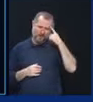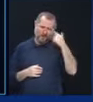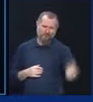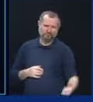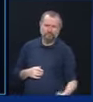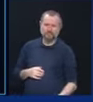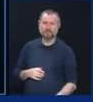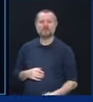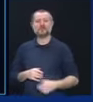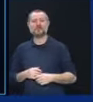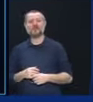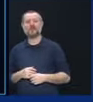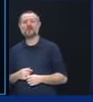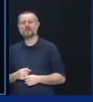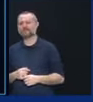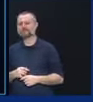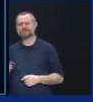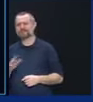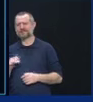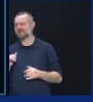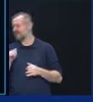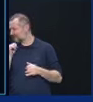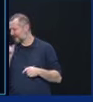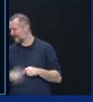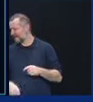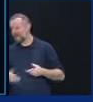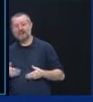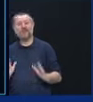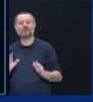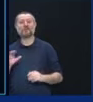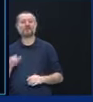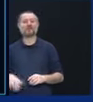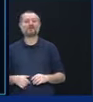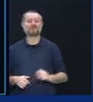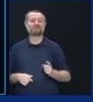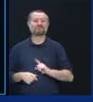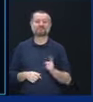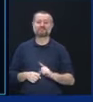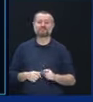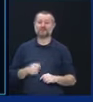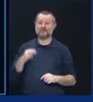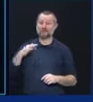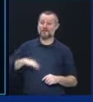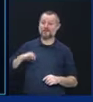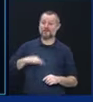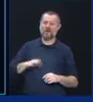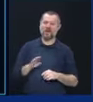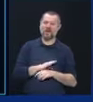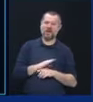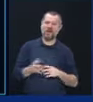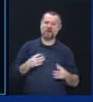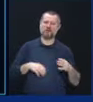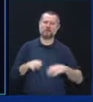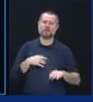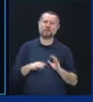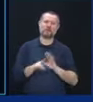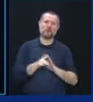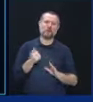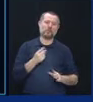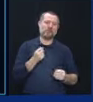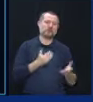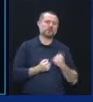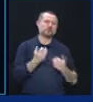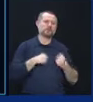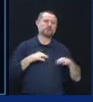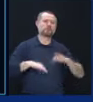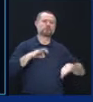patients or you make more money. If they're in the for-profit business, they're going to choose make more money. No.